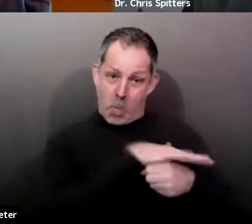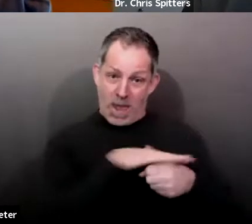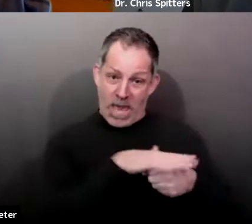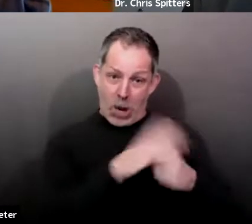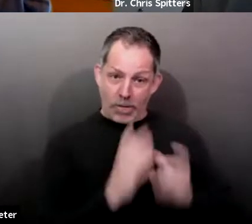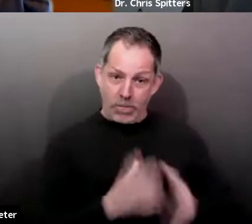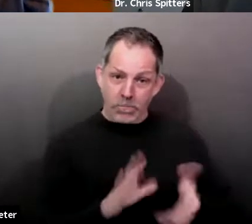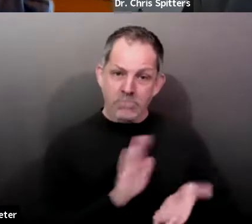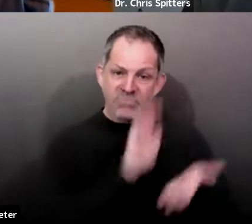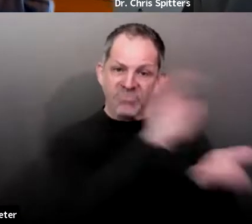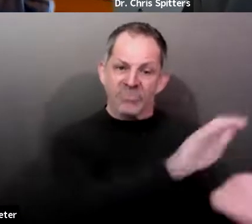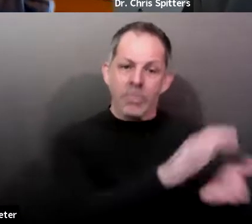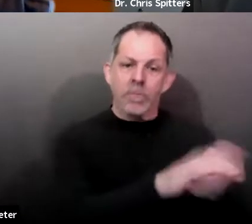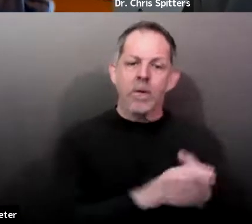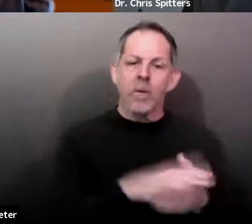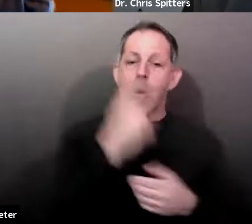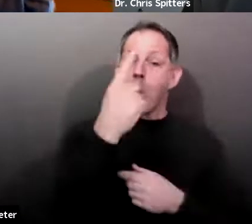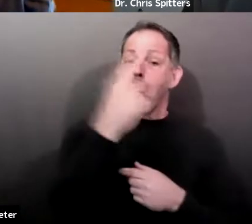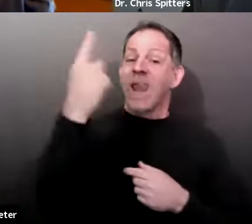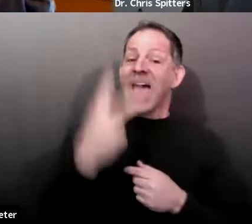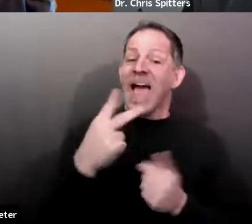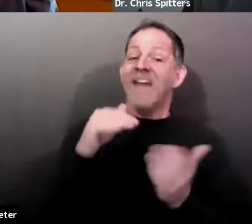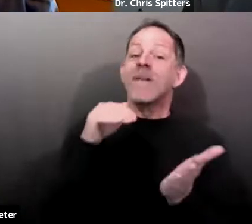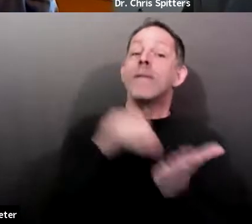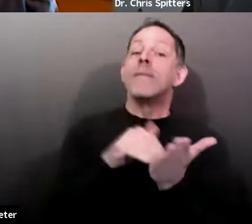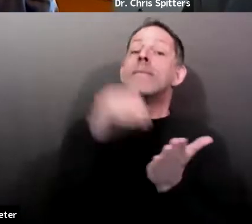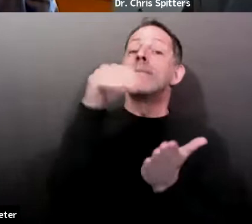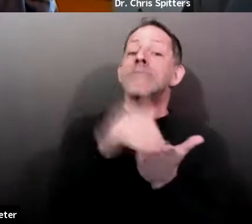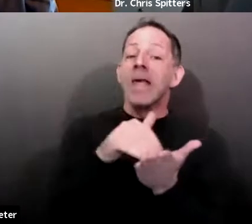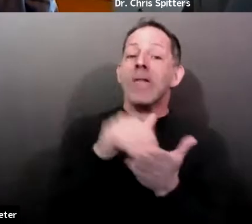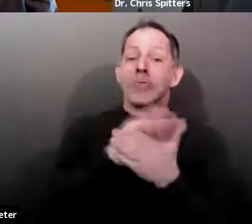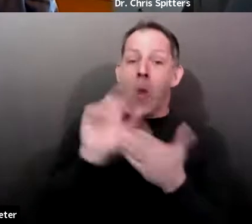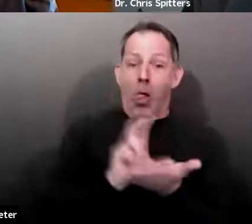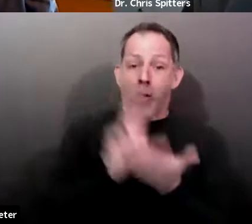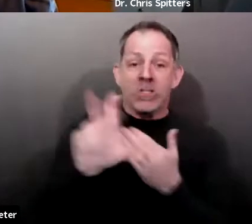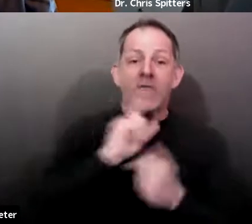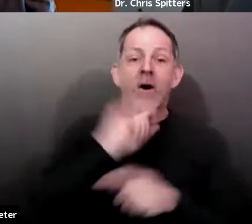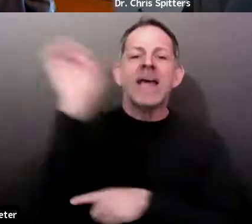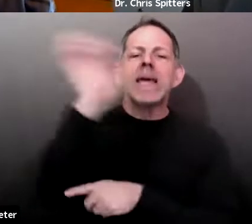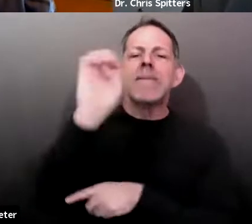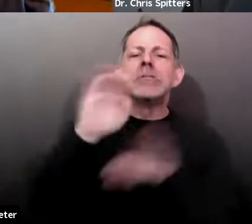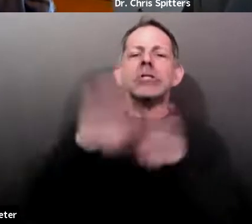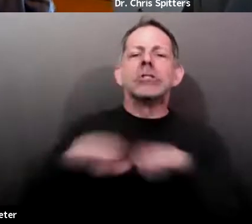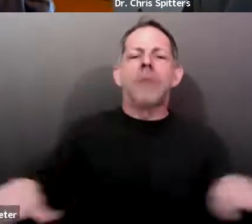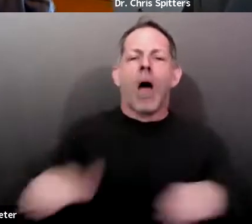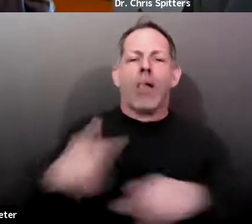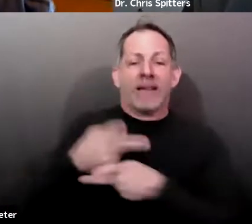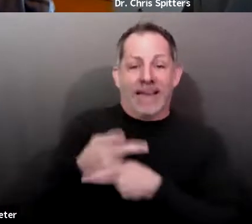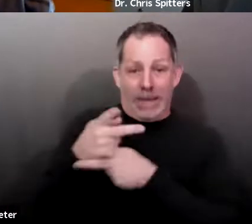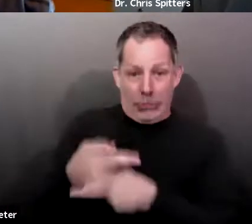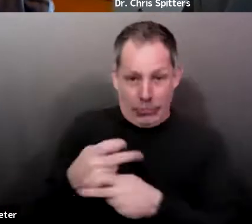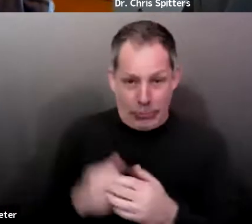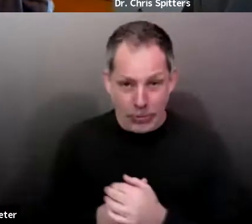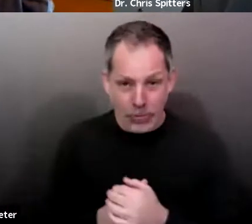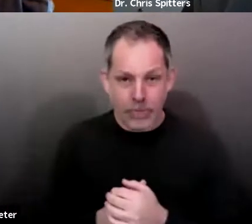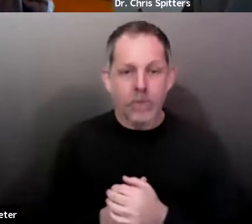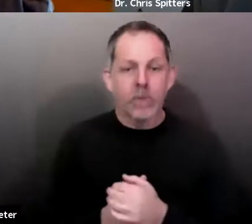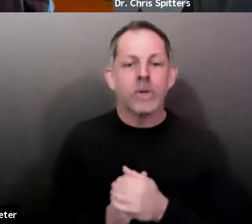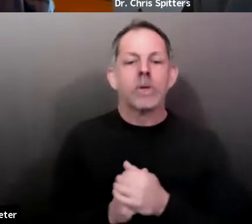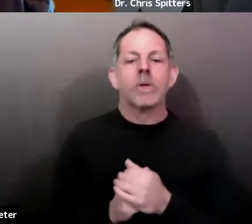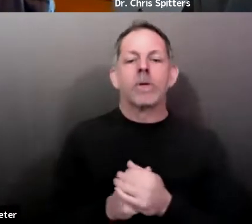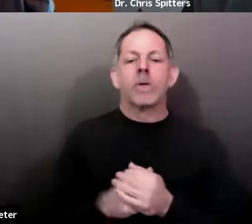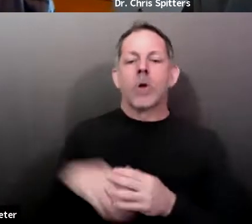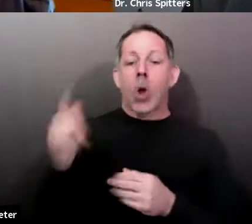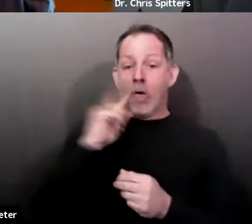child care for essential workers, and this program really contributes to Sonomish County's recovery and economic development